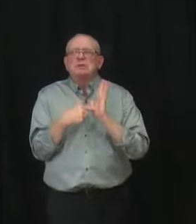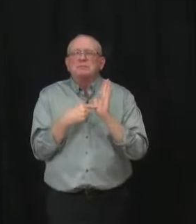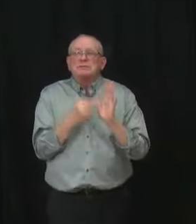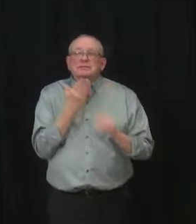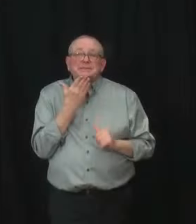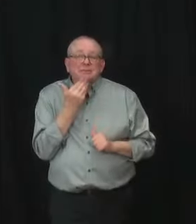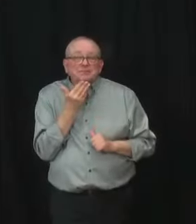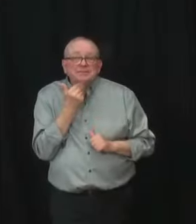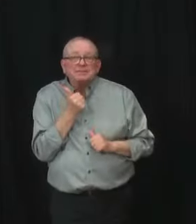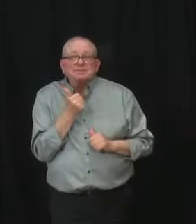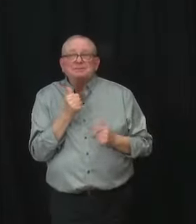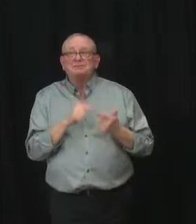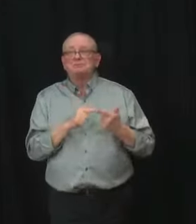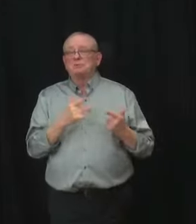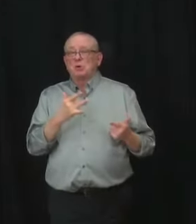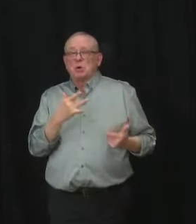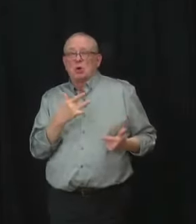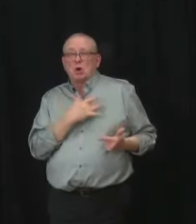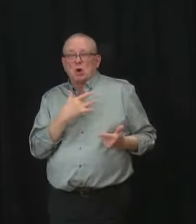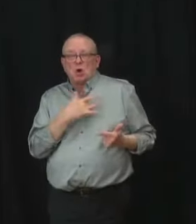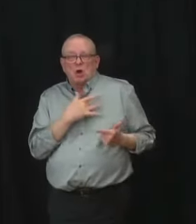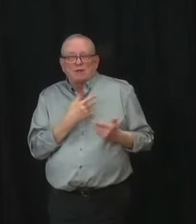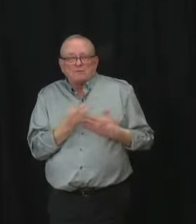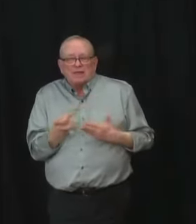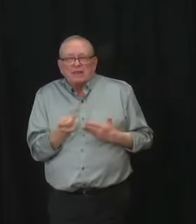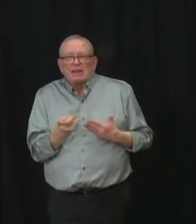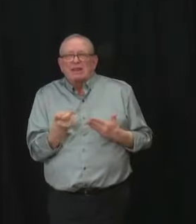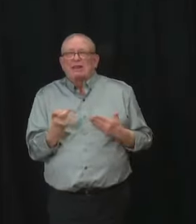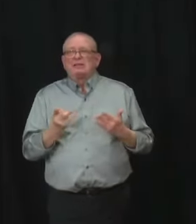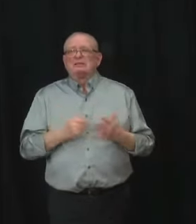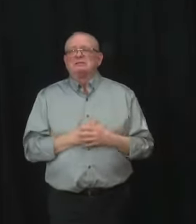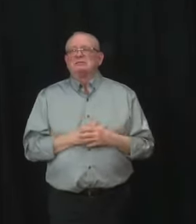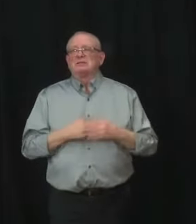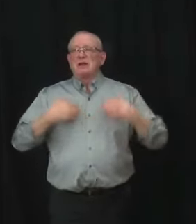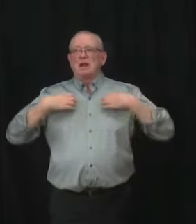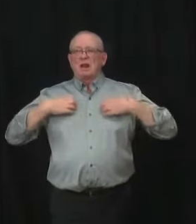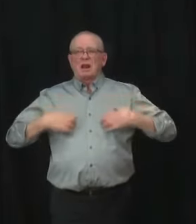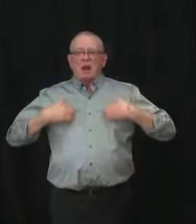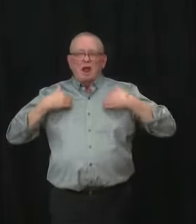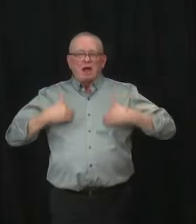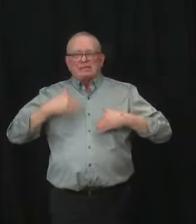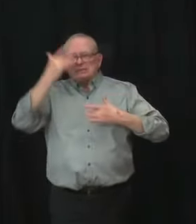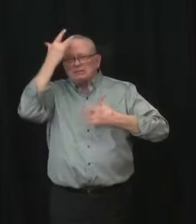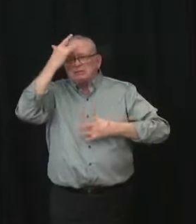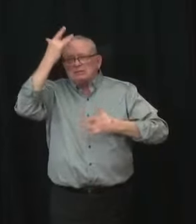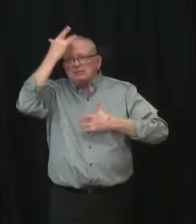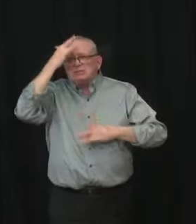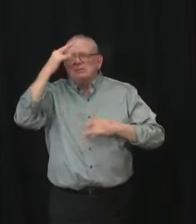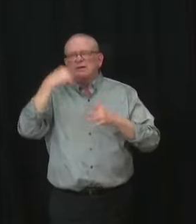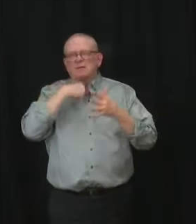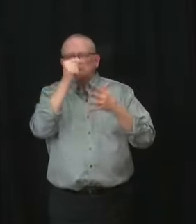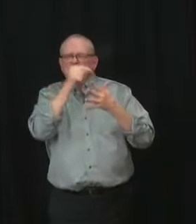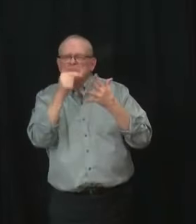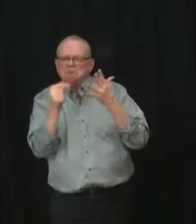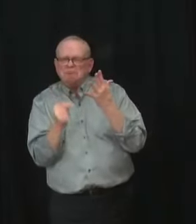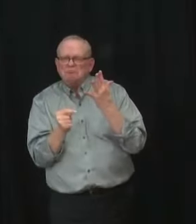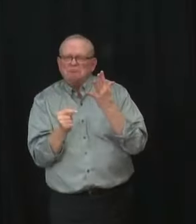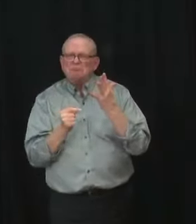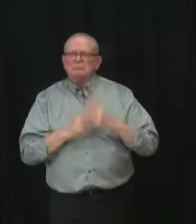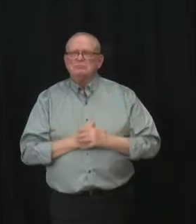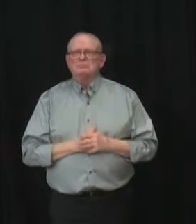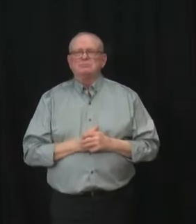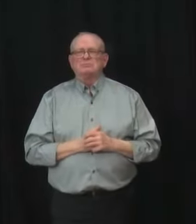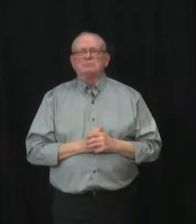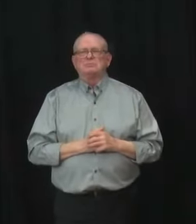In addition to meeting one of the criteria I have just mentioned, individuals must have a confirmed case of COVID and be within five days